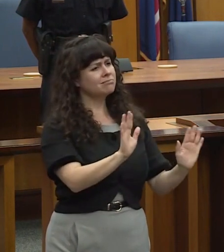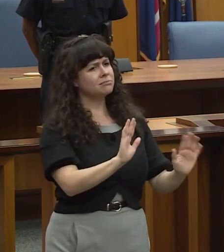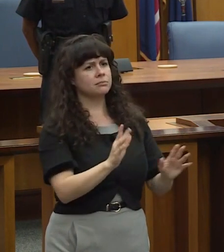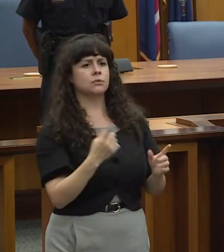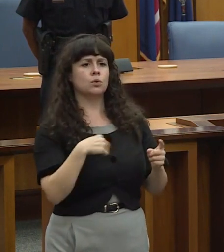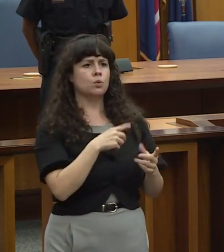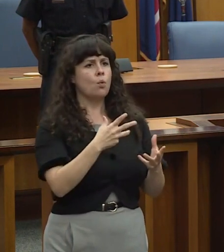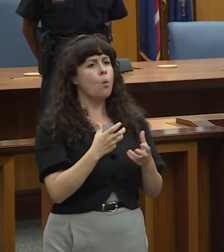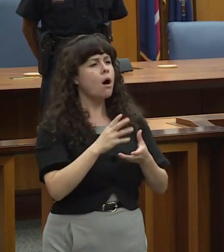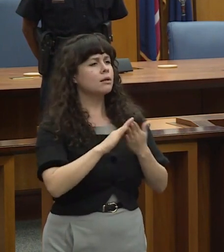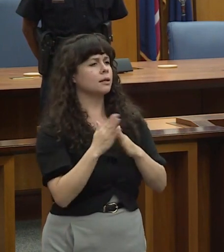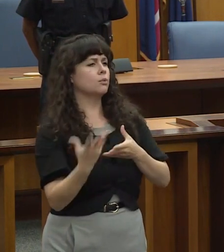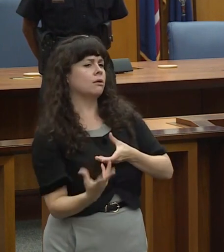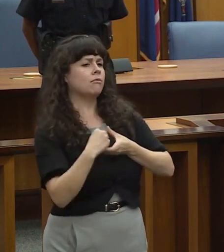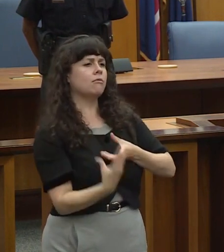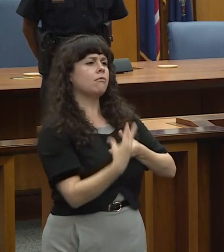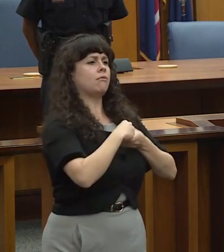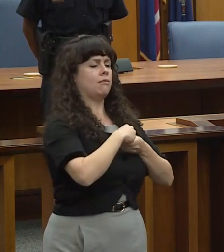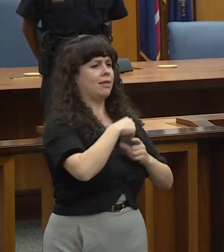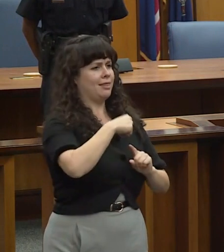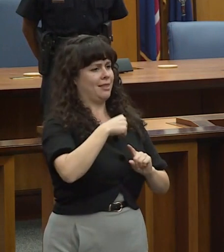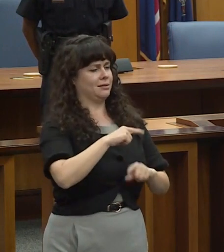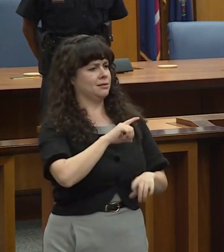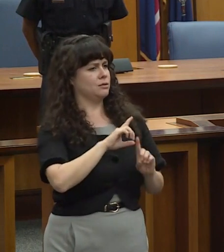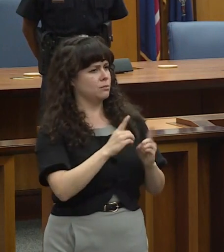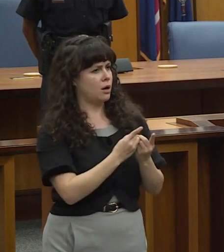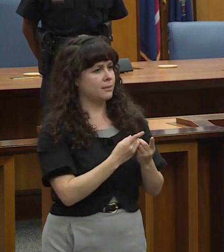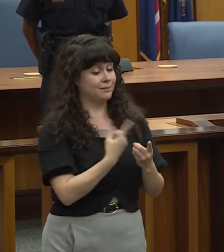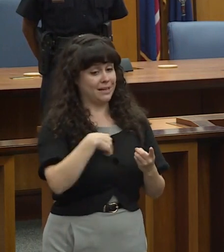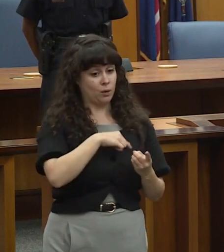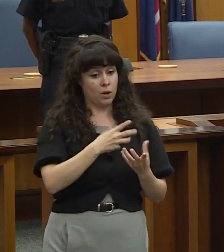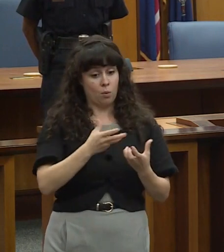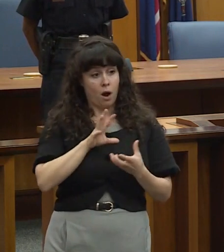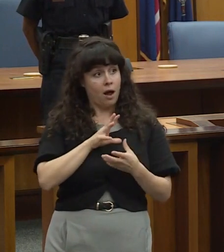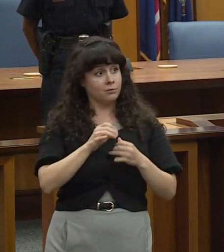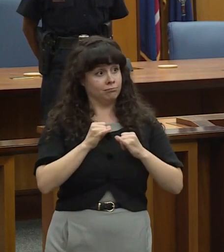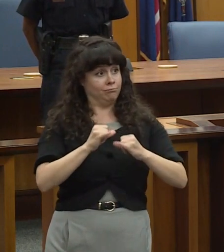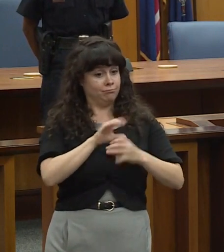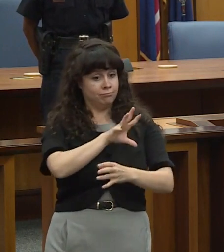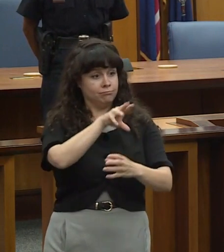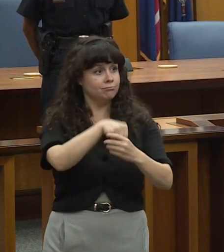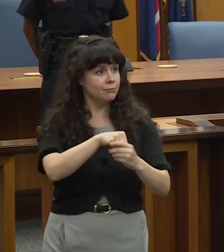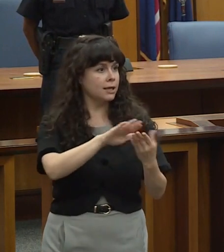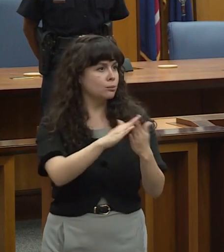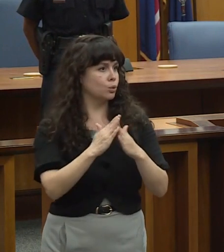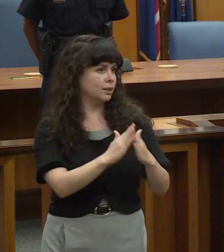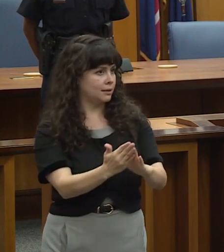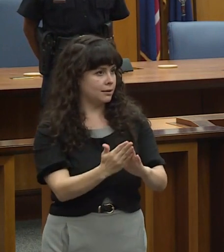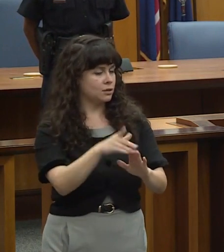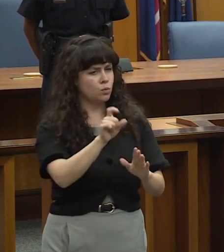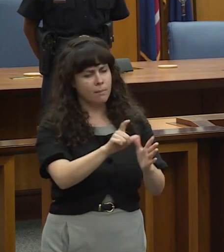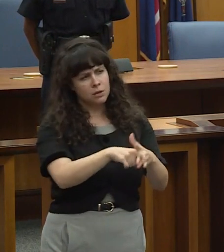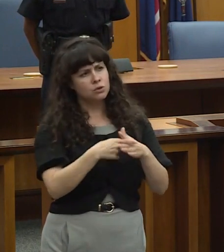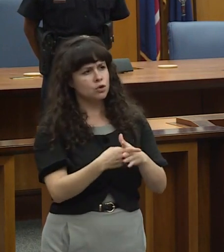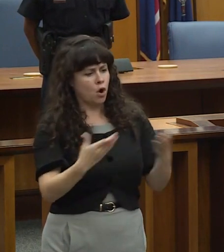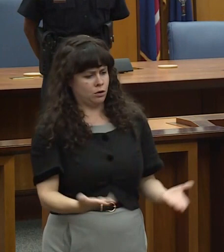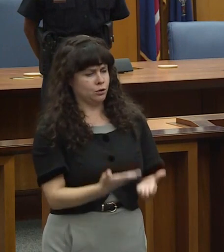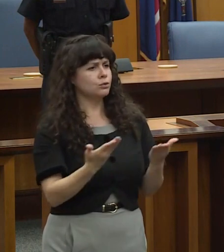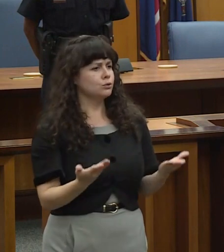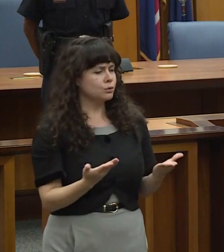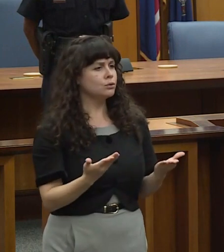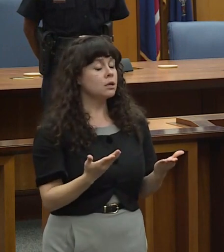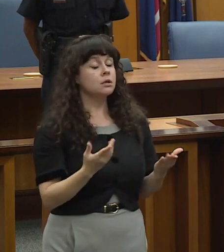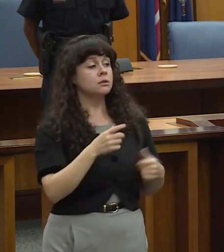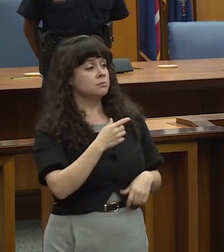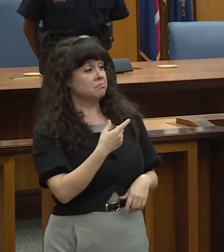department we're looking to actually be involved in the community I think this is where we need to start there are a lot of things that I've